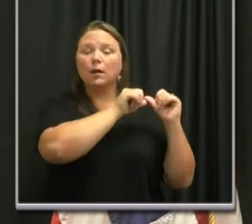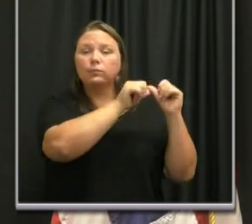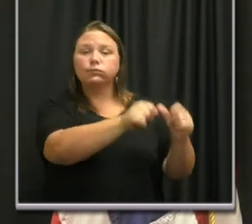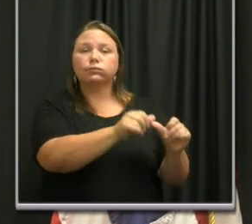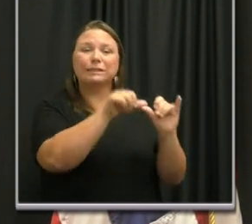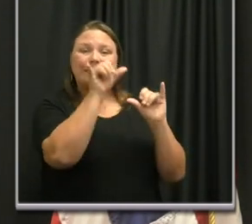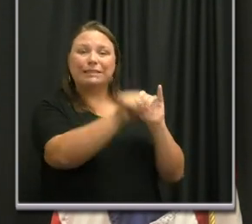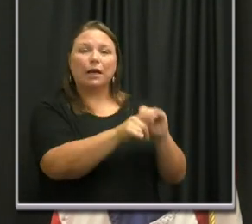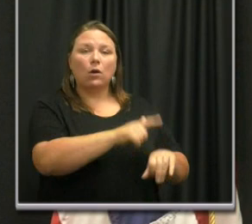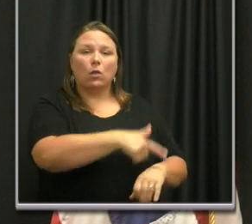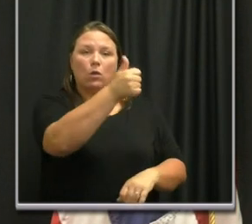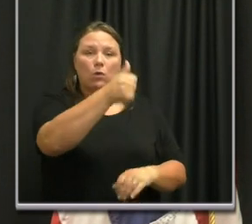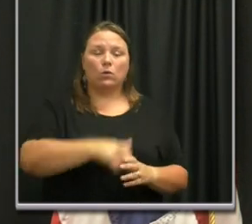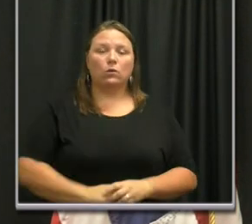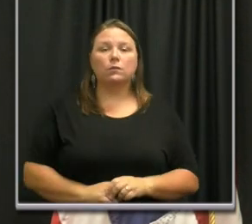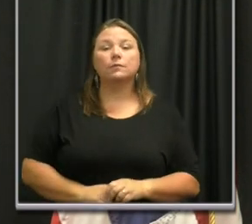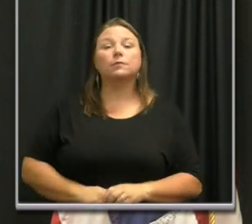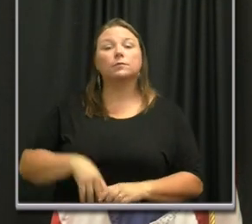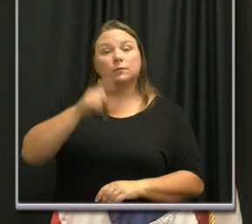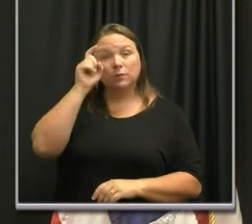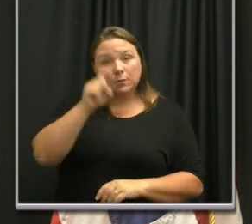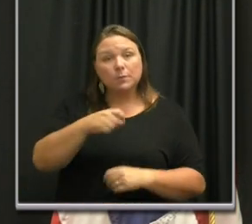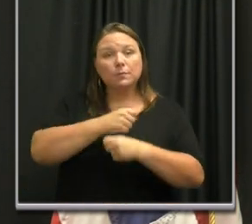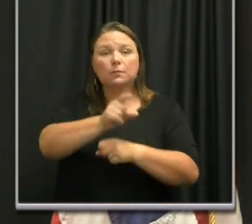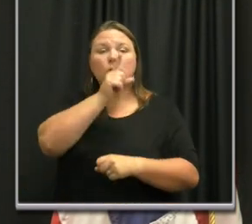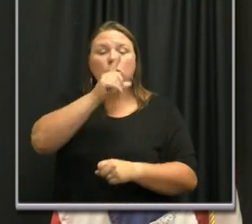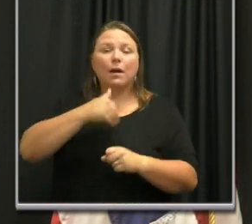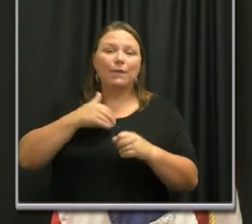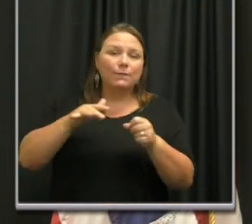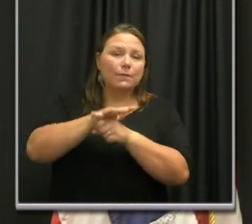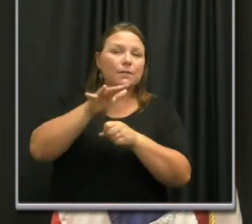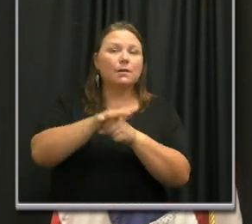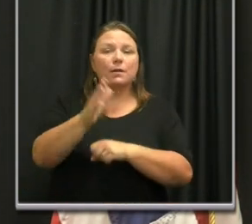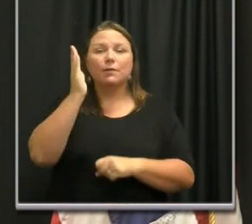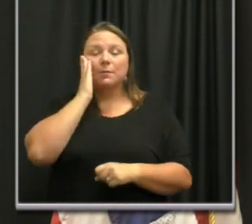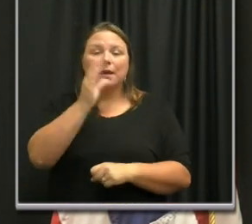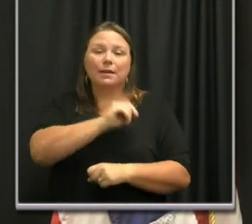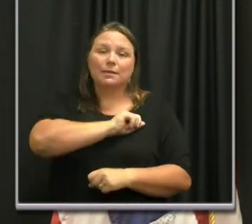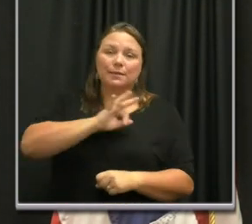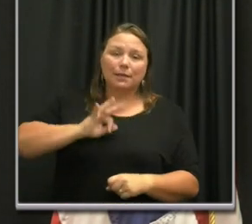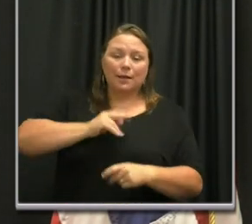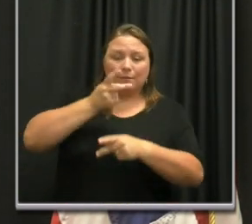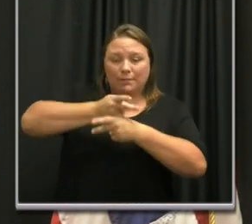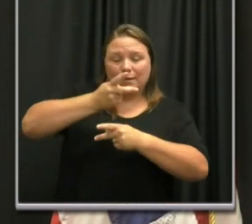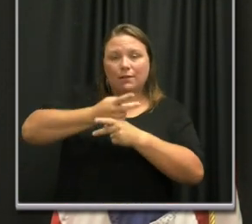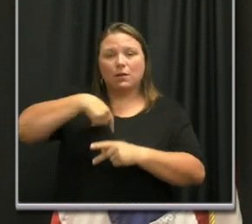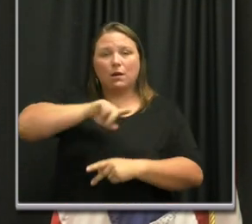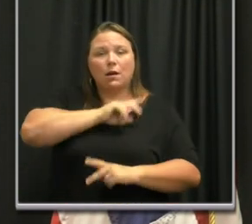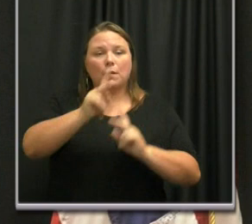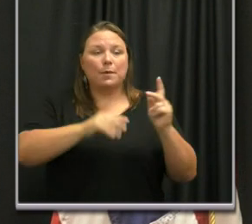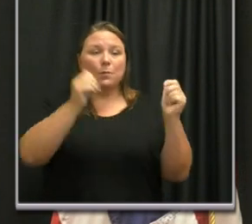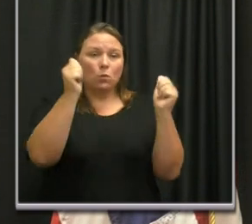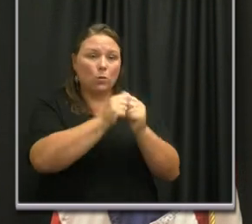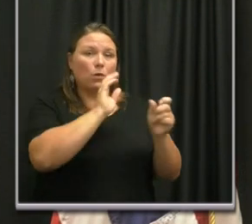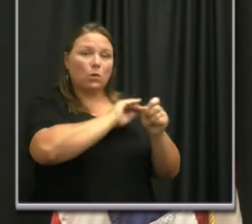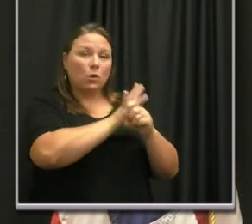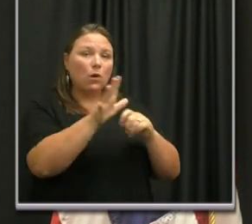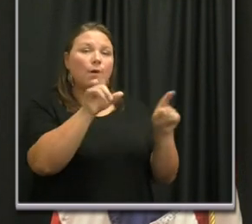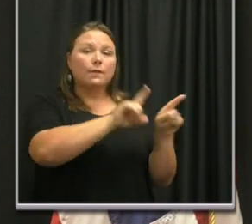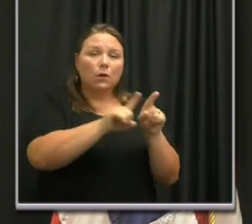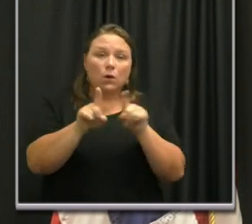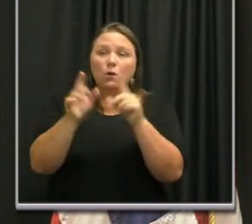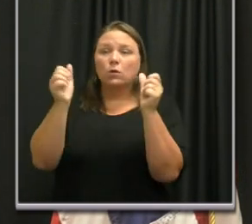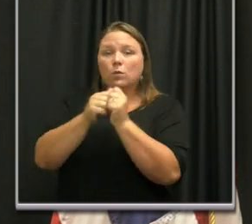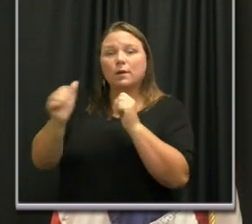periods of time. We must ensure that we have the capacity available to take care of our COVID-19 patients, along